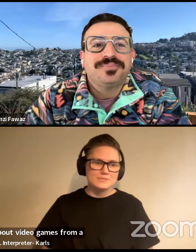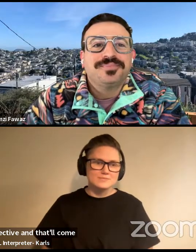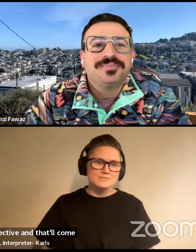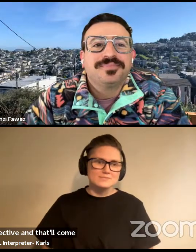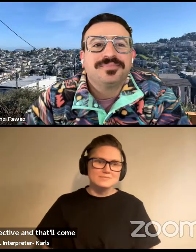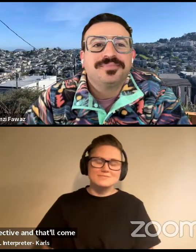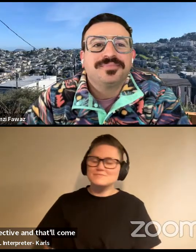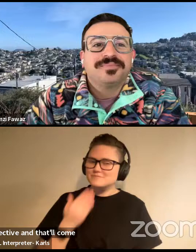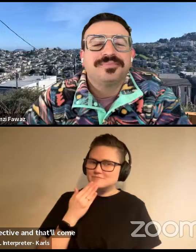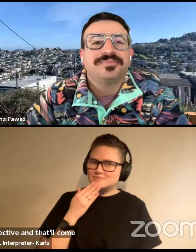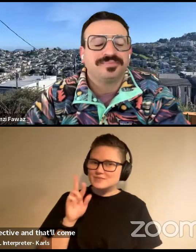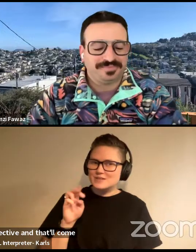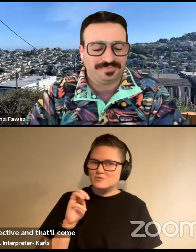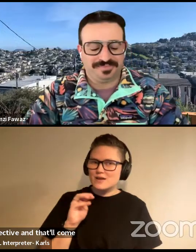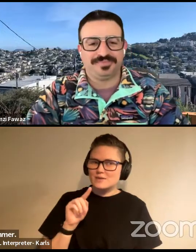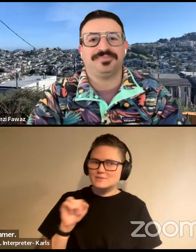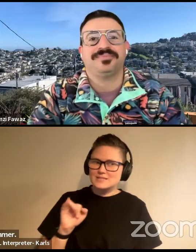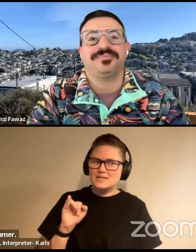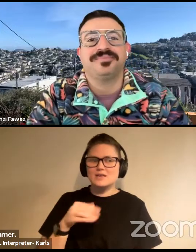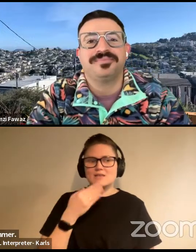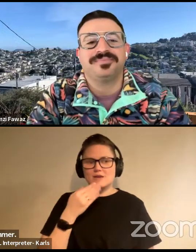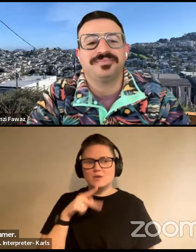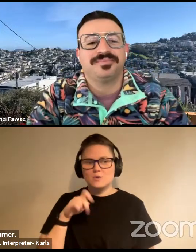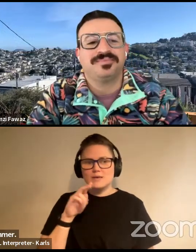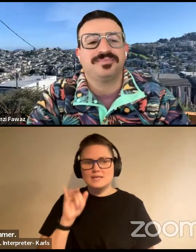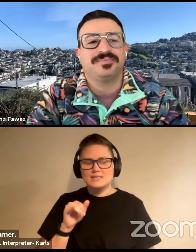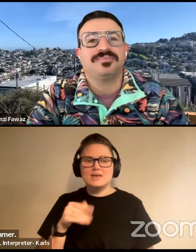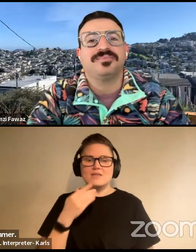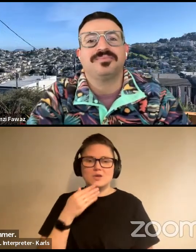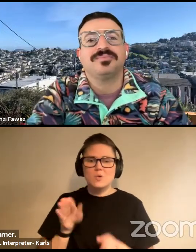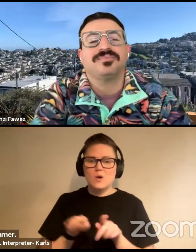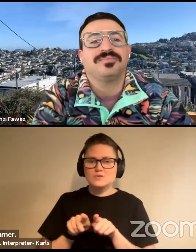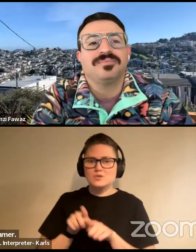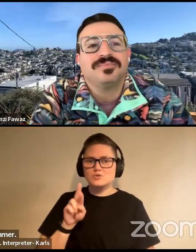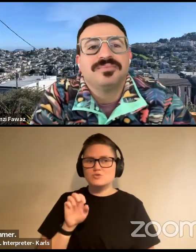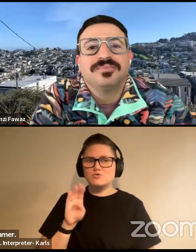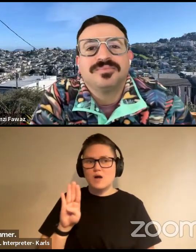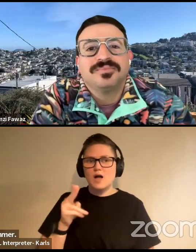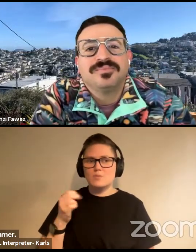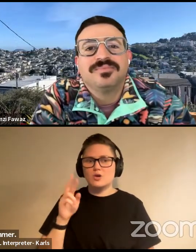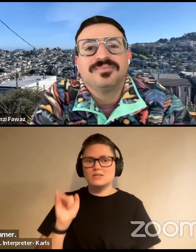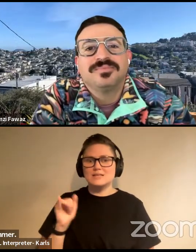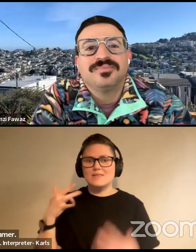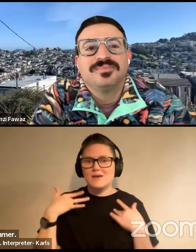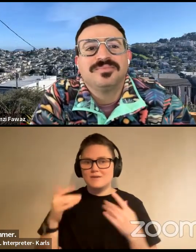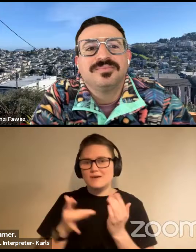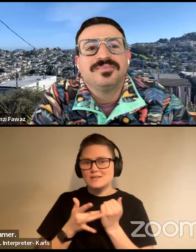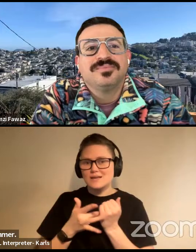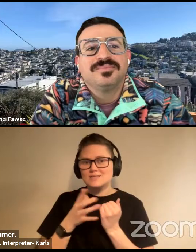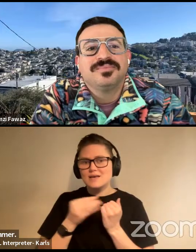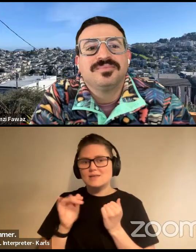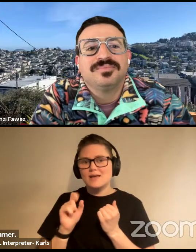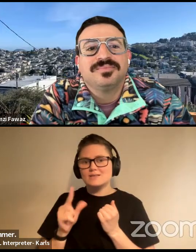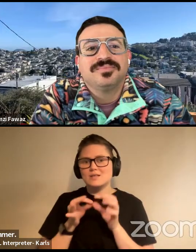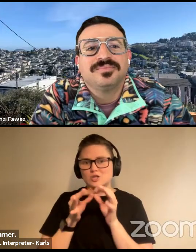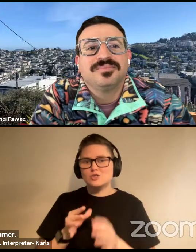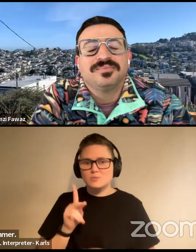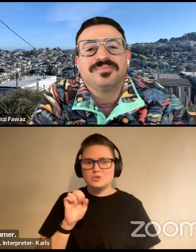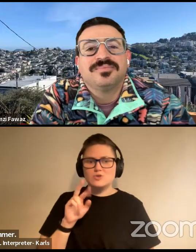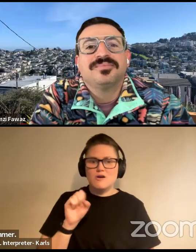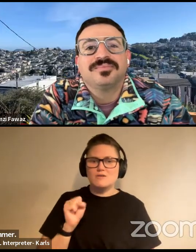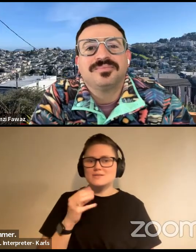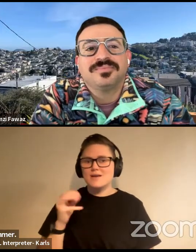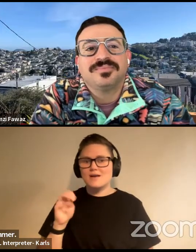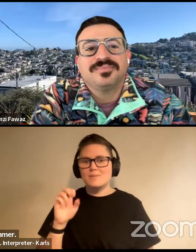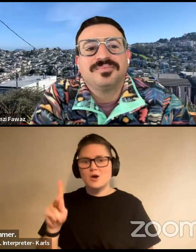Thank you, Ramsey. Thank you, Paisley. Thanks also to Rob Hurley, our, uh, event techs fellow and to our ASL interpreters, Carls and Mark.